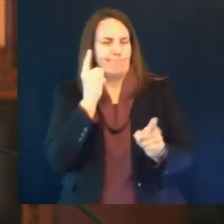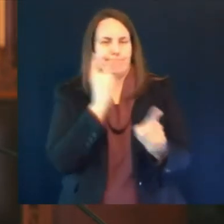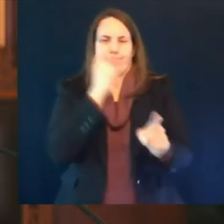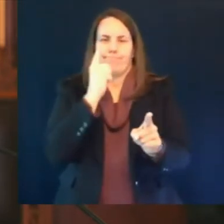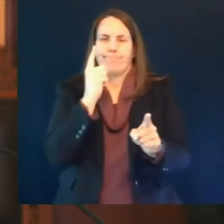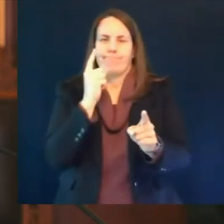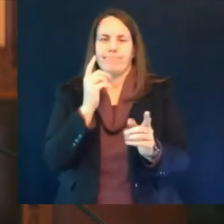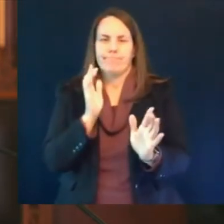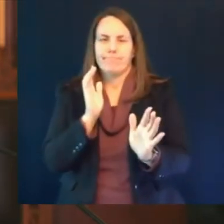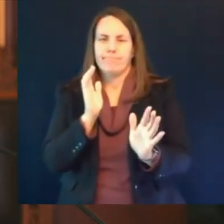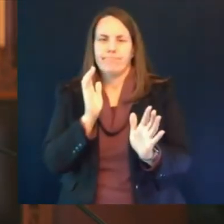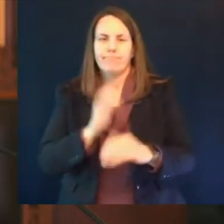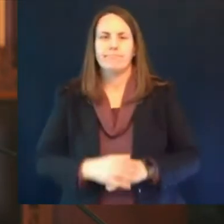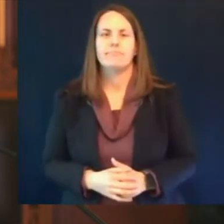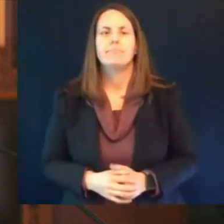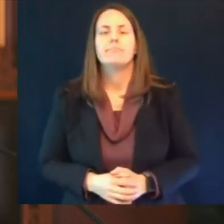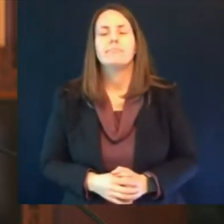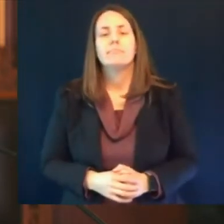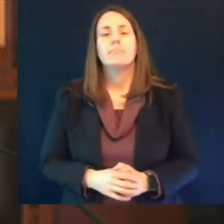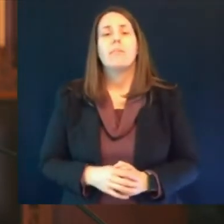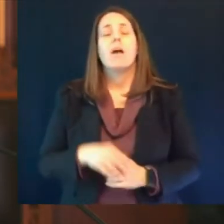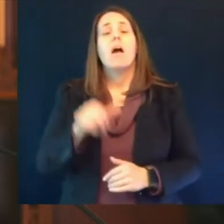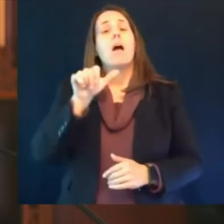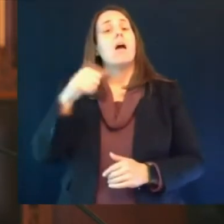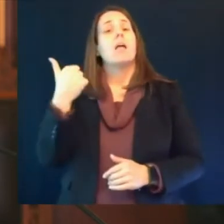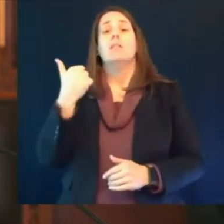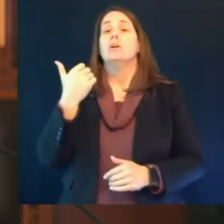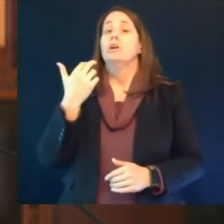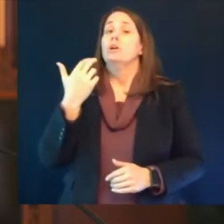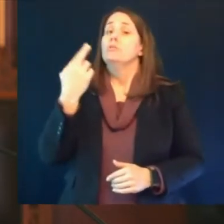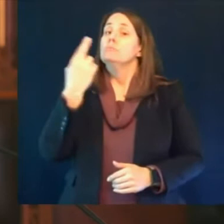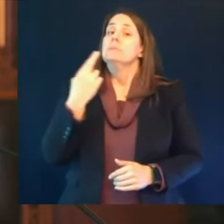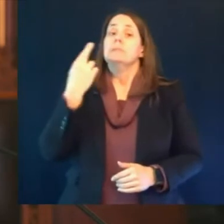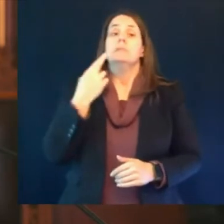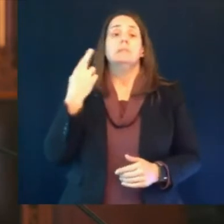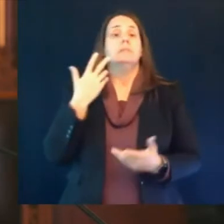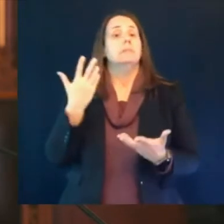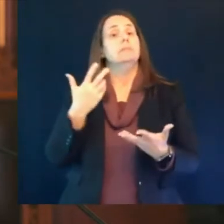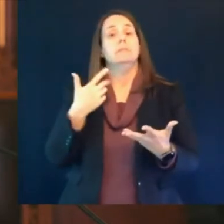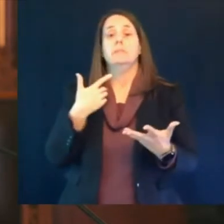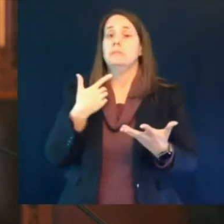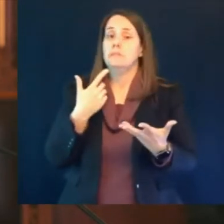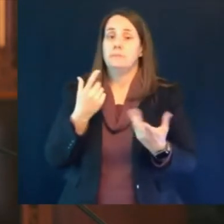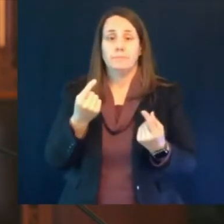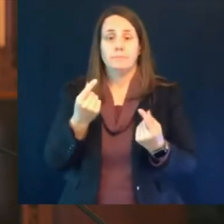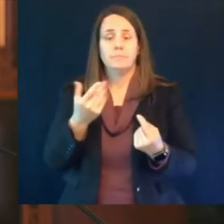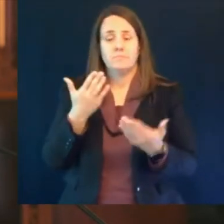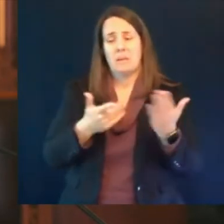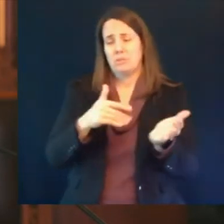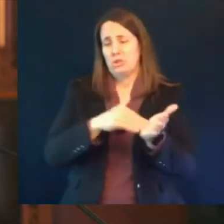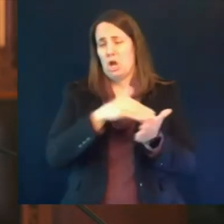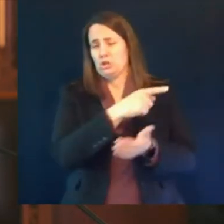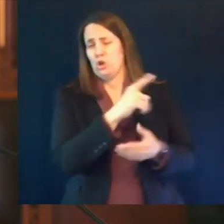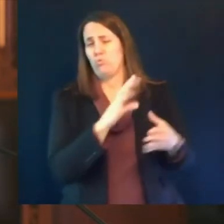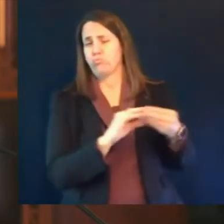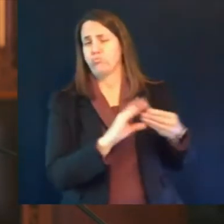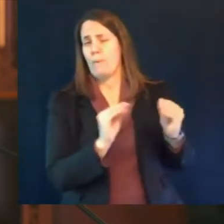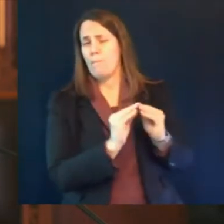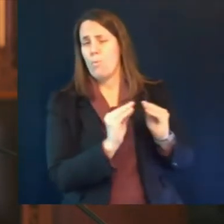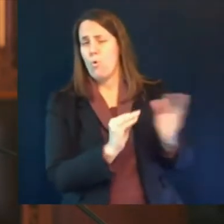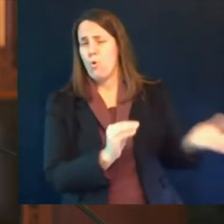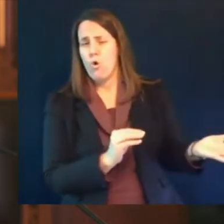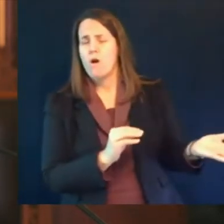would also i'll ask dr westergaard to follow up on is this is a pretty unique blood clotting disorder